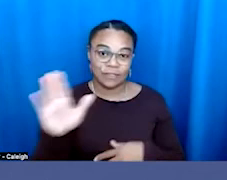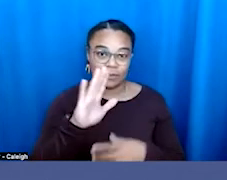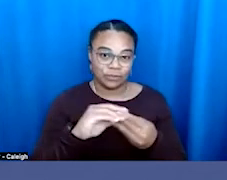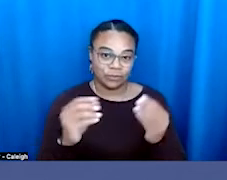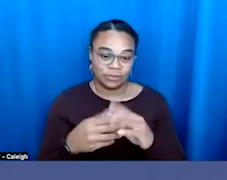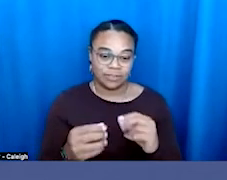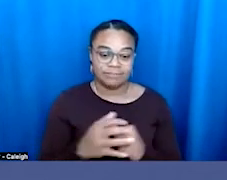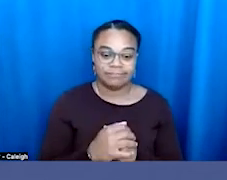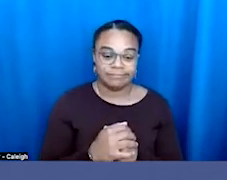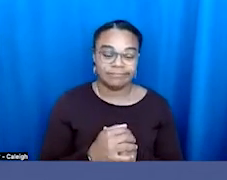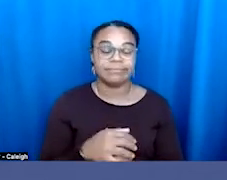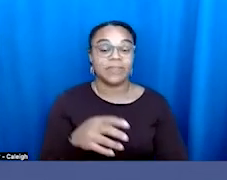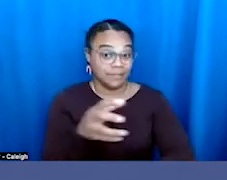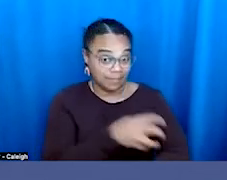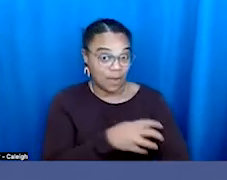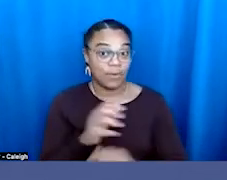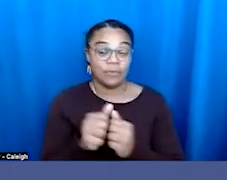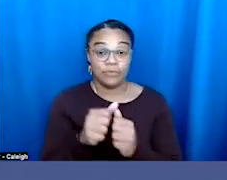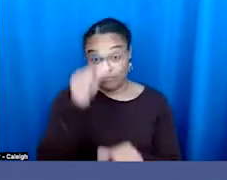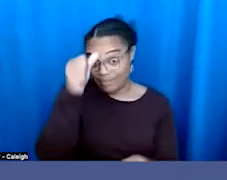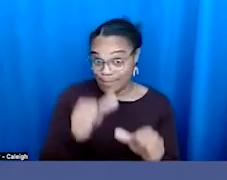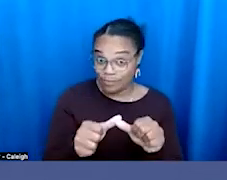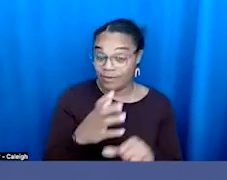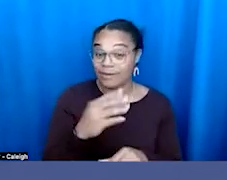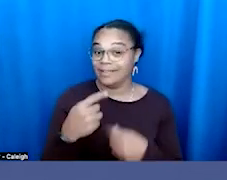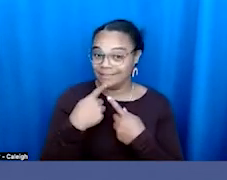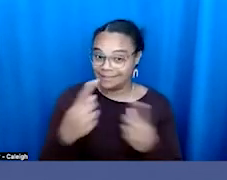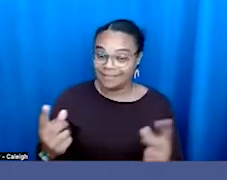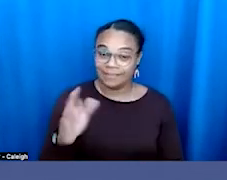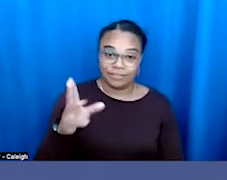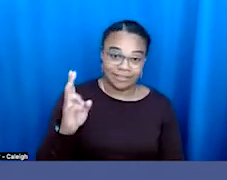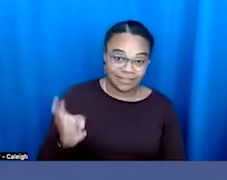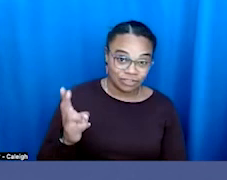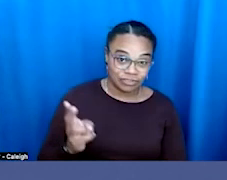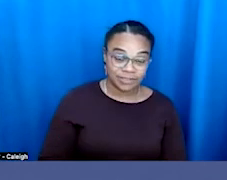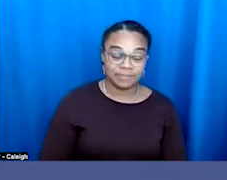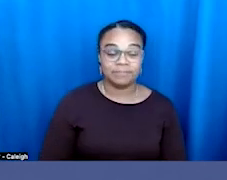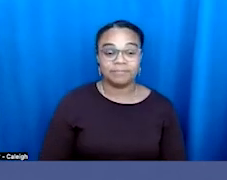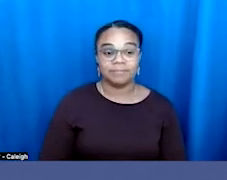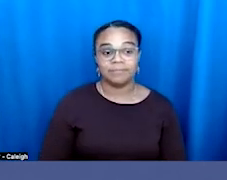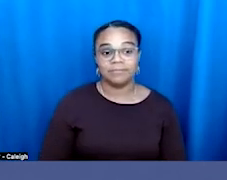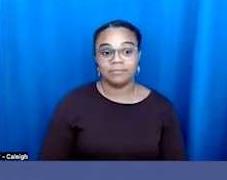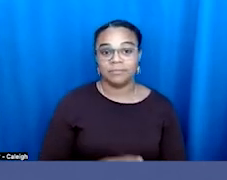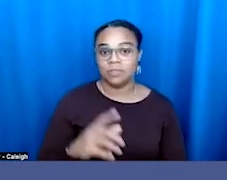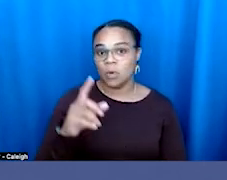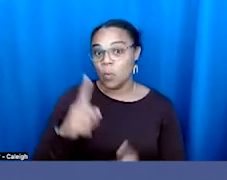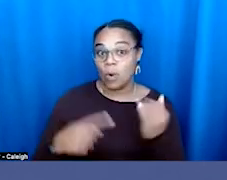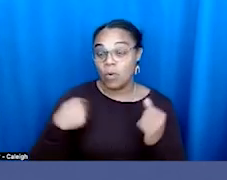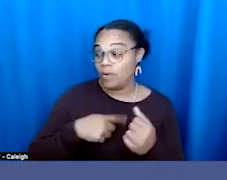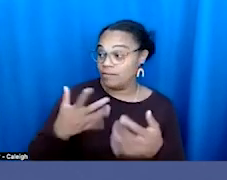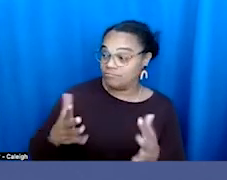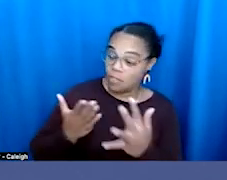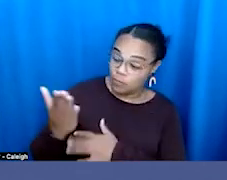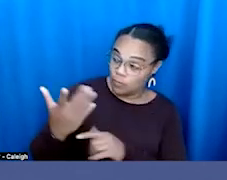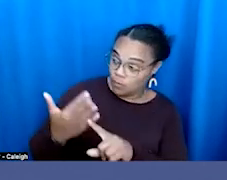There is power in remembering and telling our history, right, where we've been and where we've succeeded, how